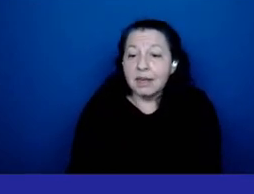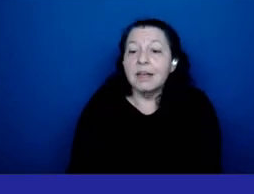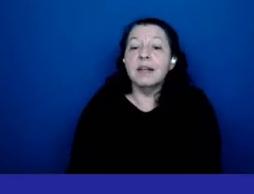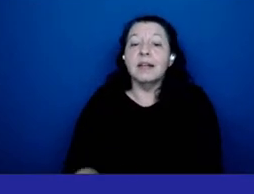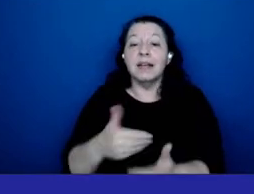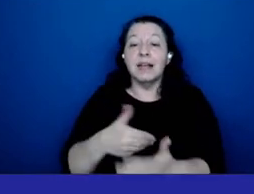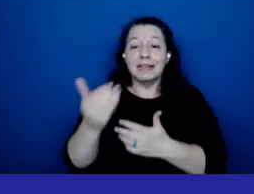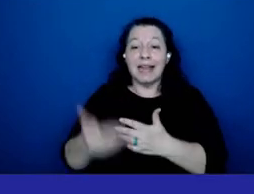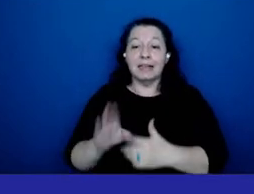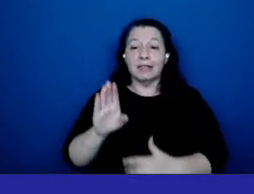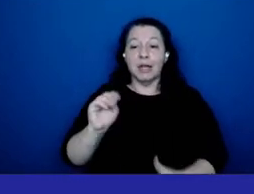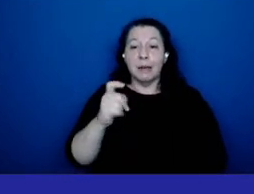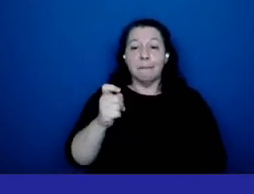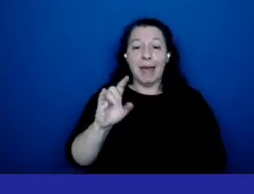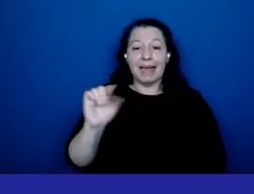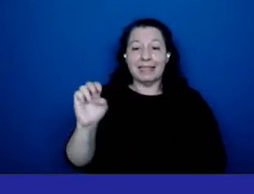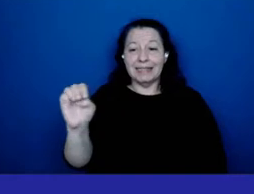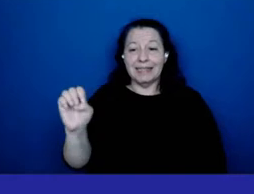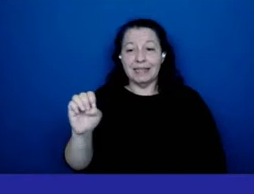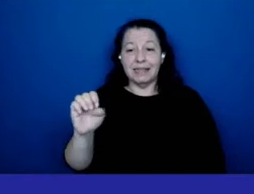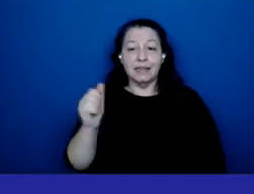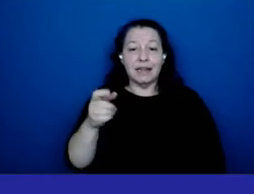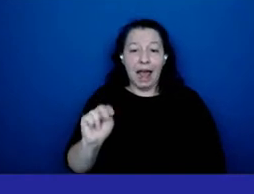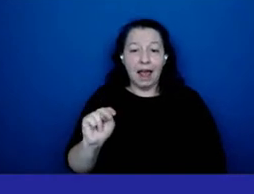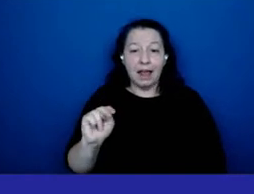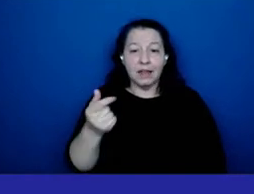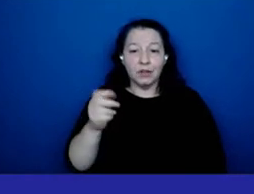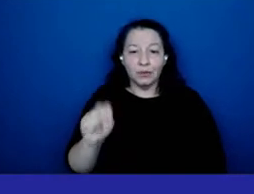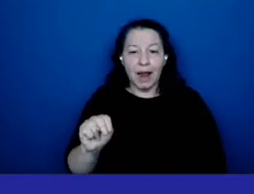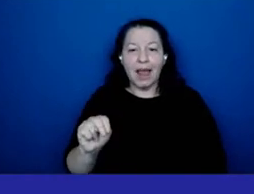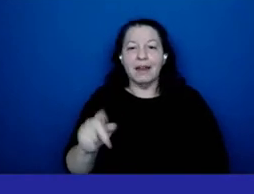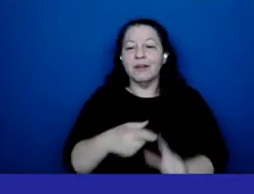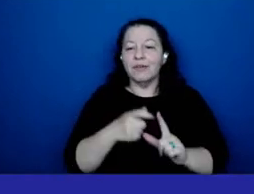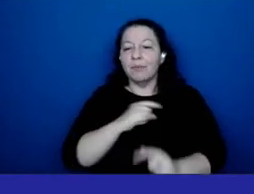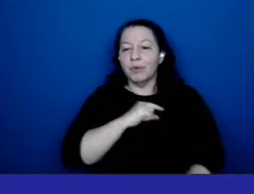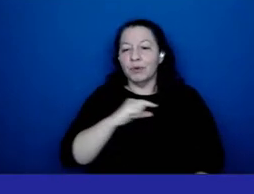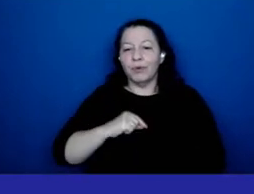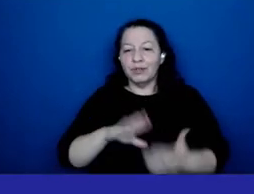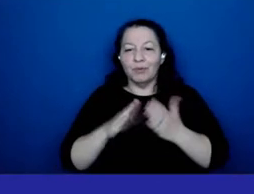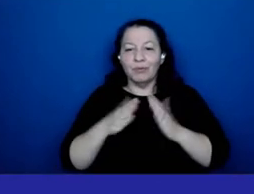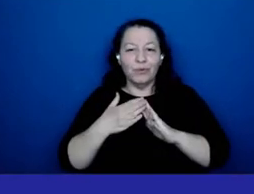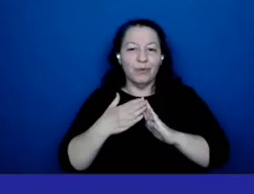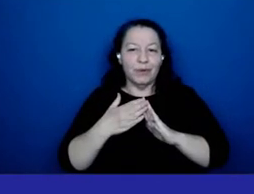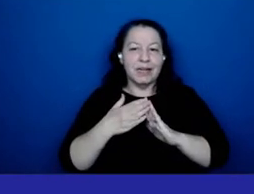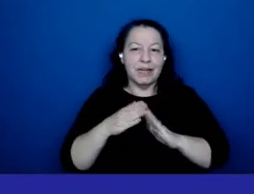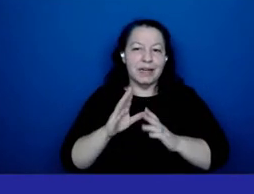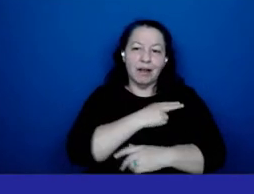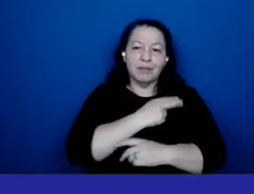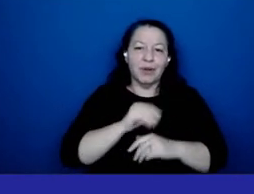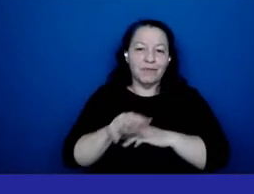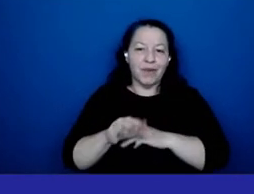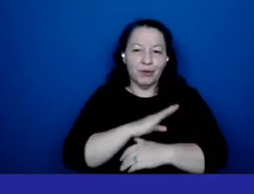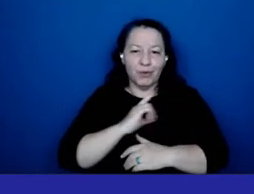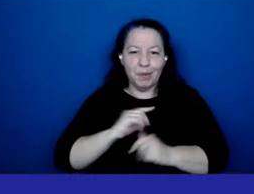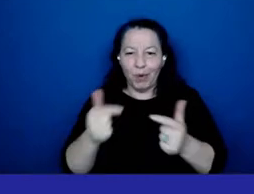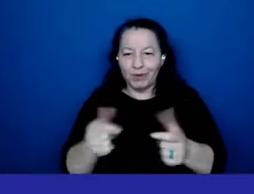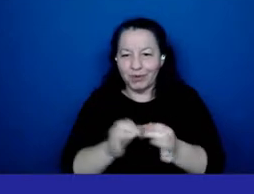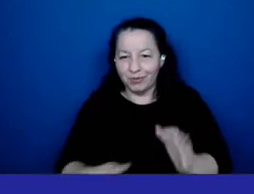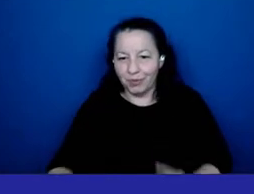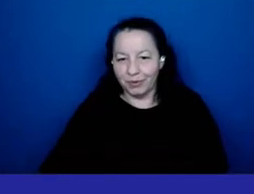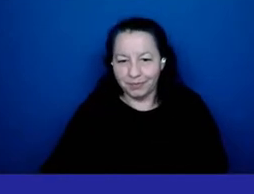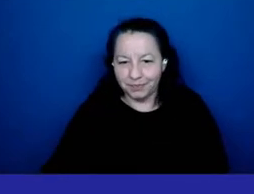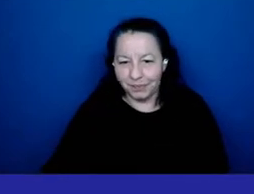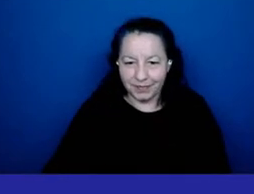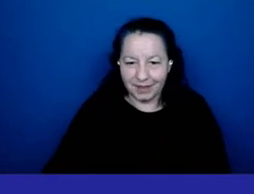brannan from the um queen's hospital community advisory board good evening uh as